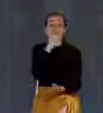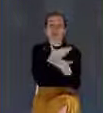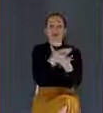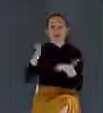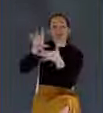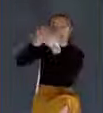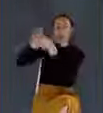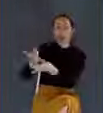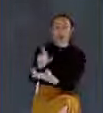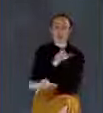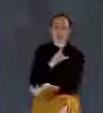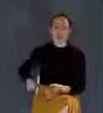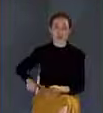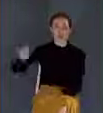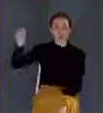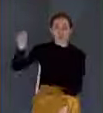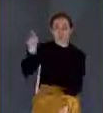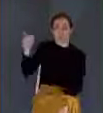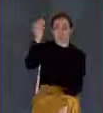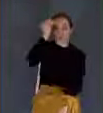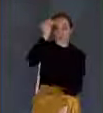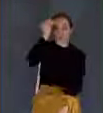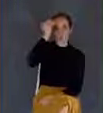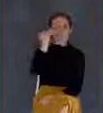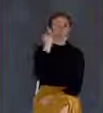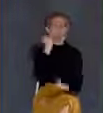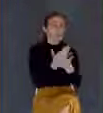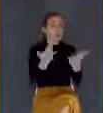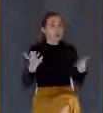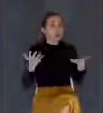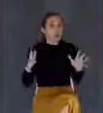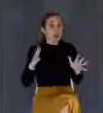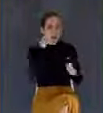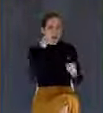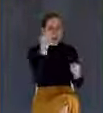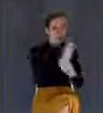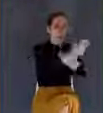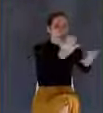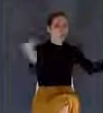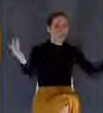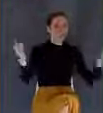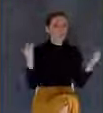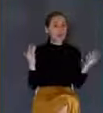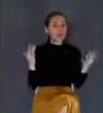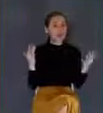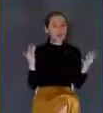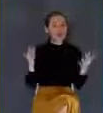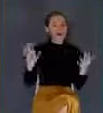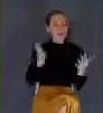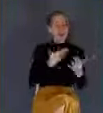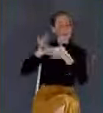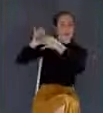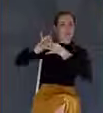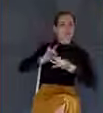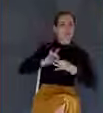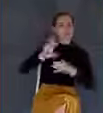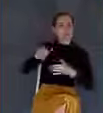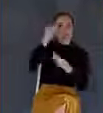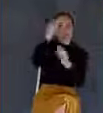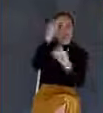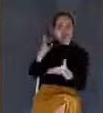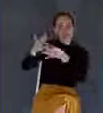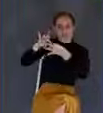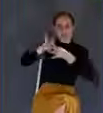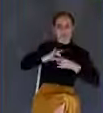and the things which are revealed belong unto us. Let me give you the second thing quickly. Not only a